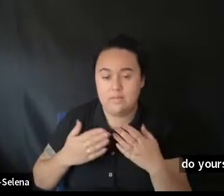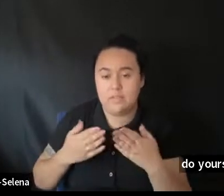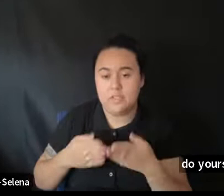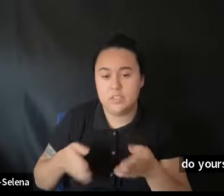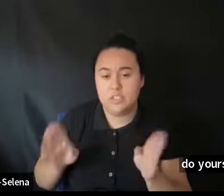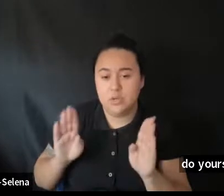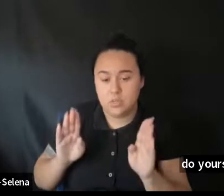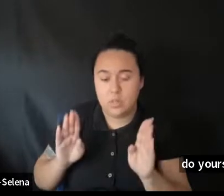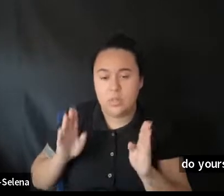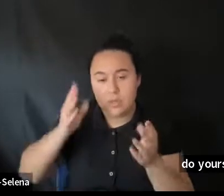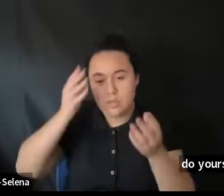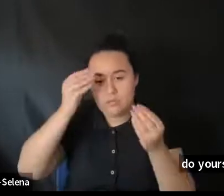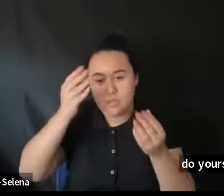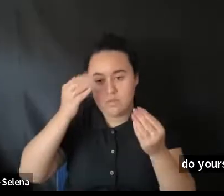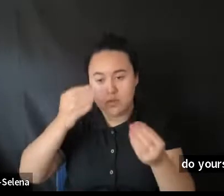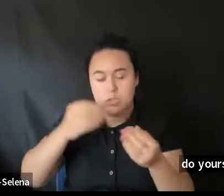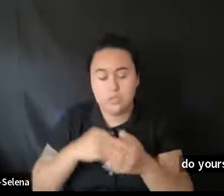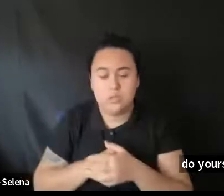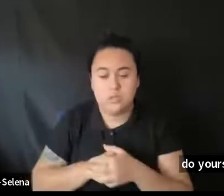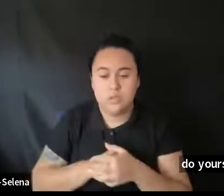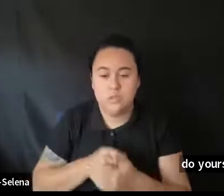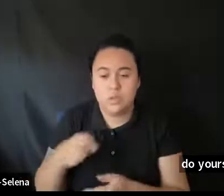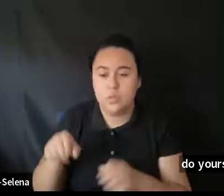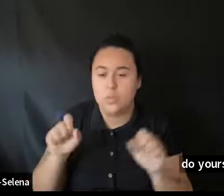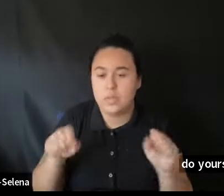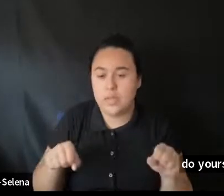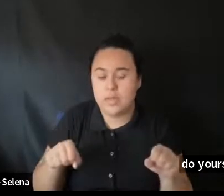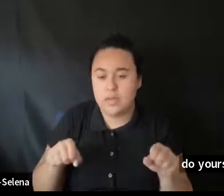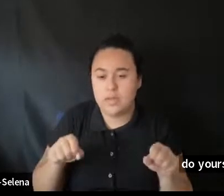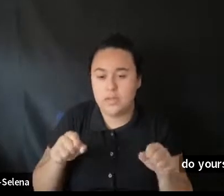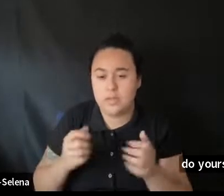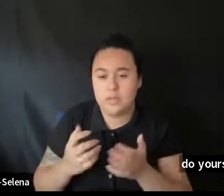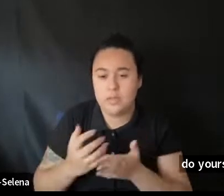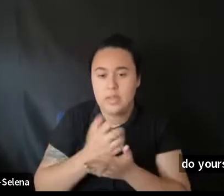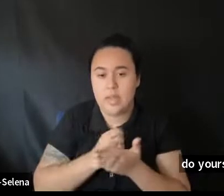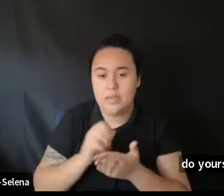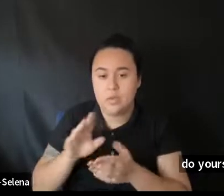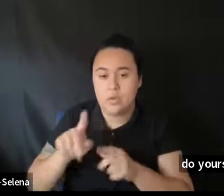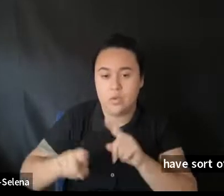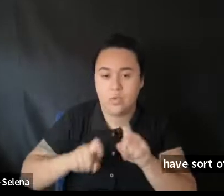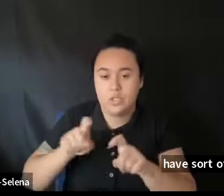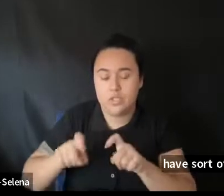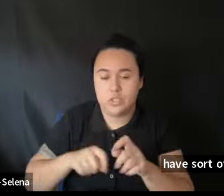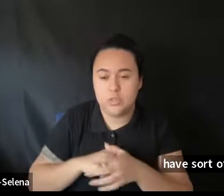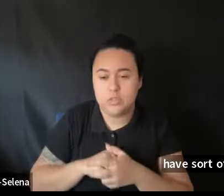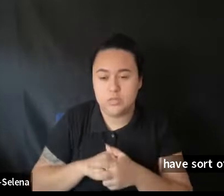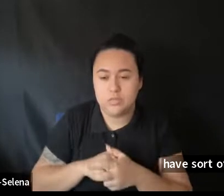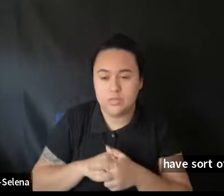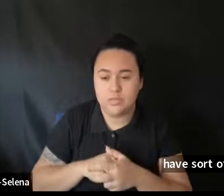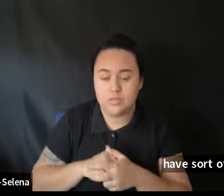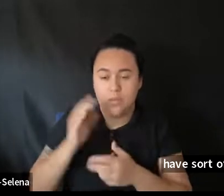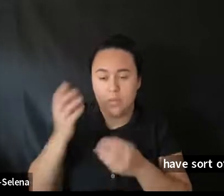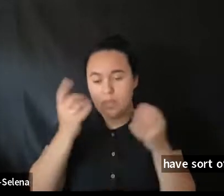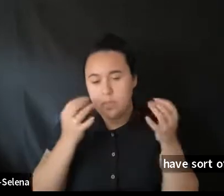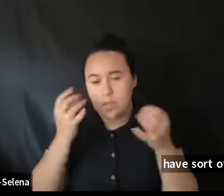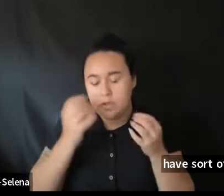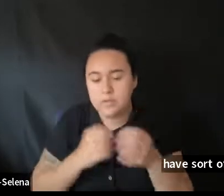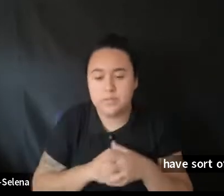information so you can, you know, gather your questions and your thoughts